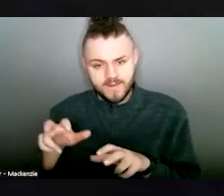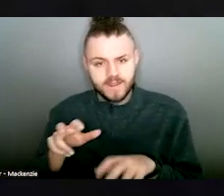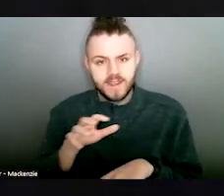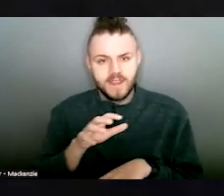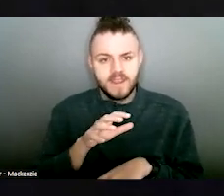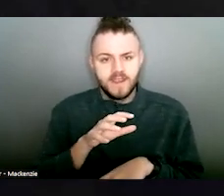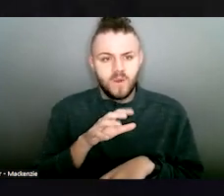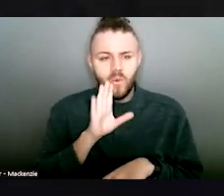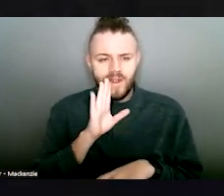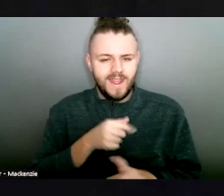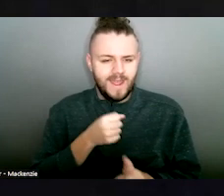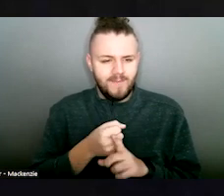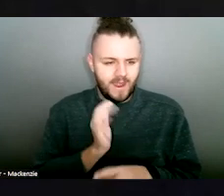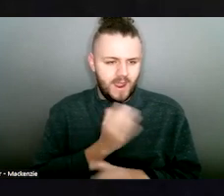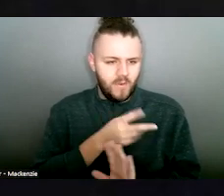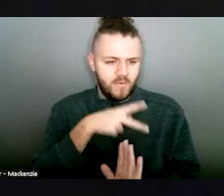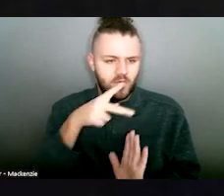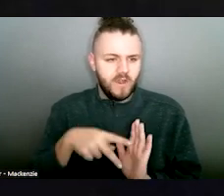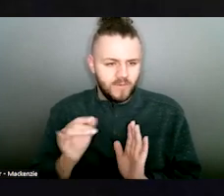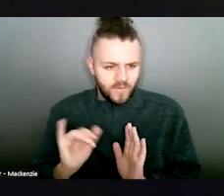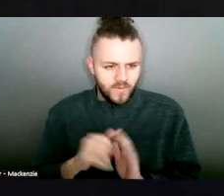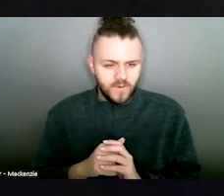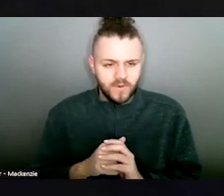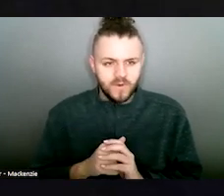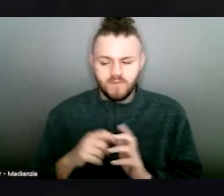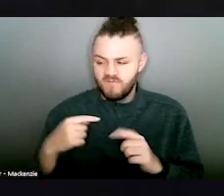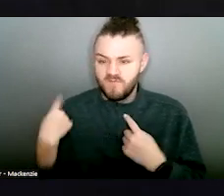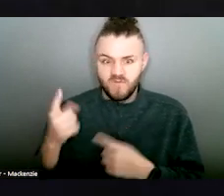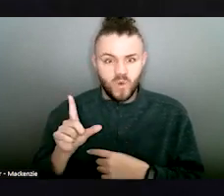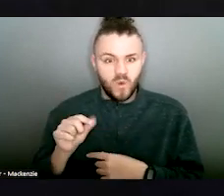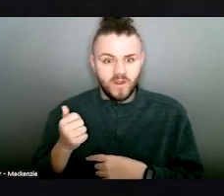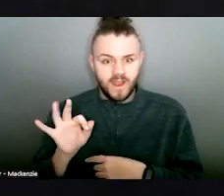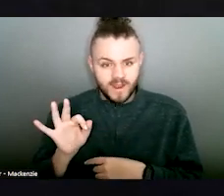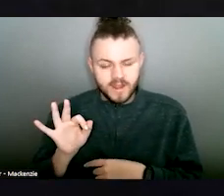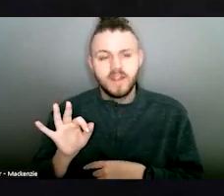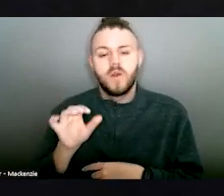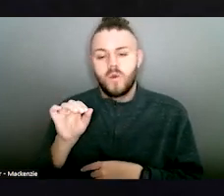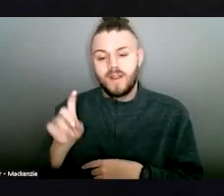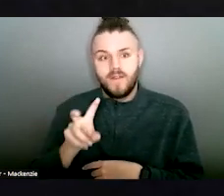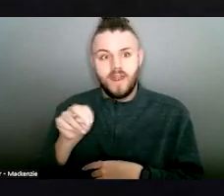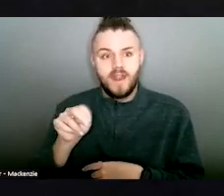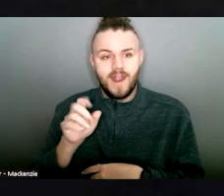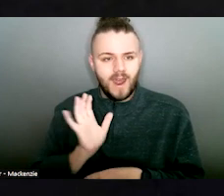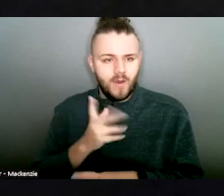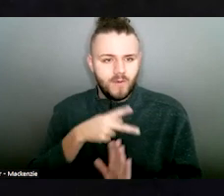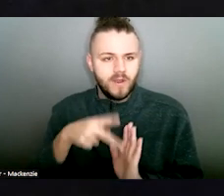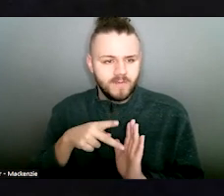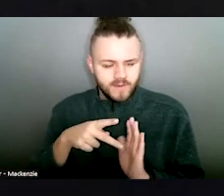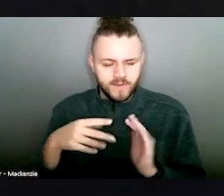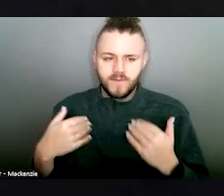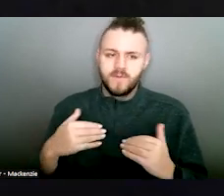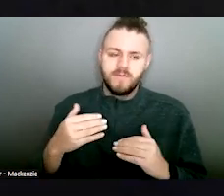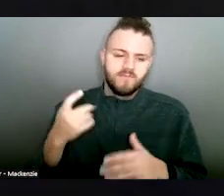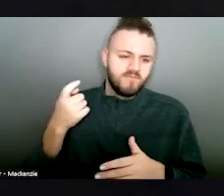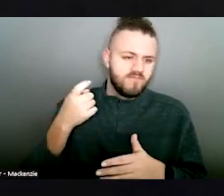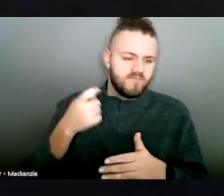impact our programs. Since 2019, ODDN number programs have considered those tripling cuts